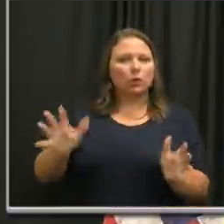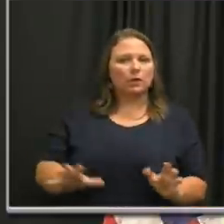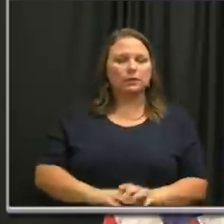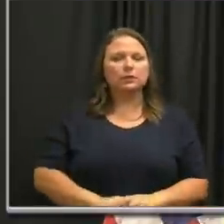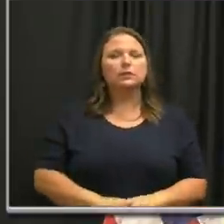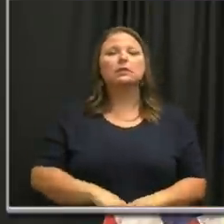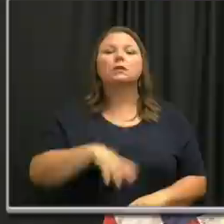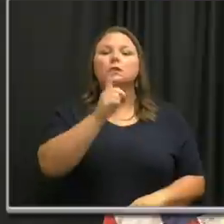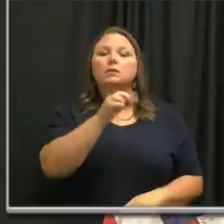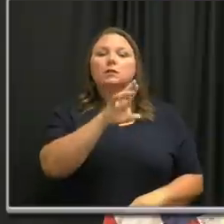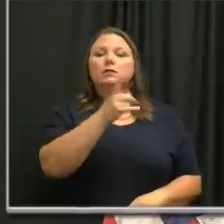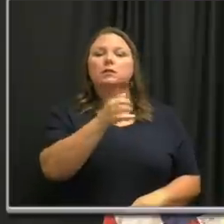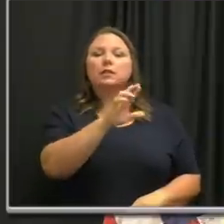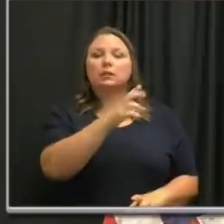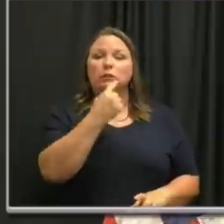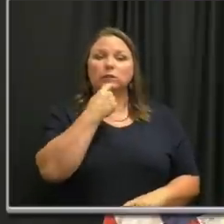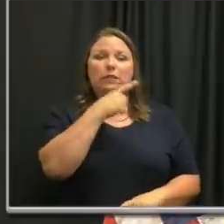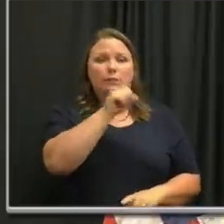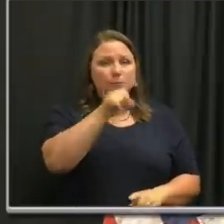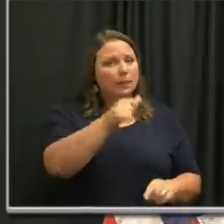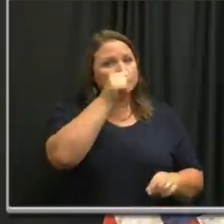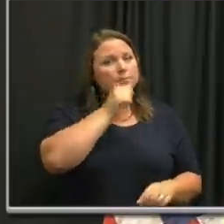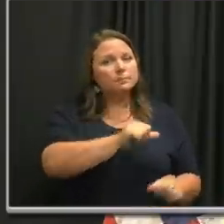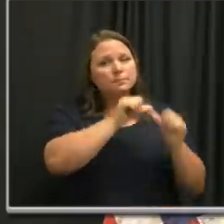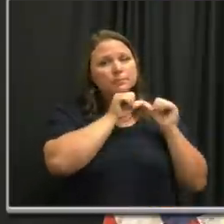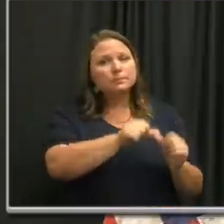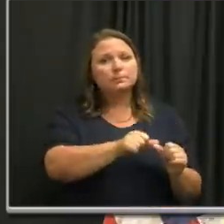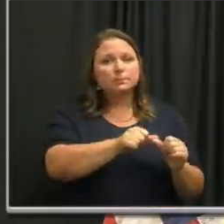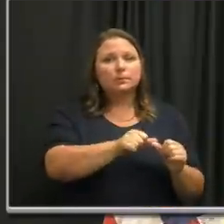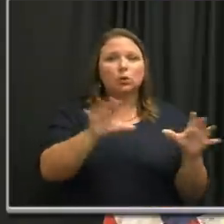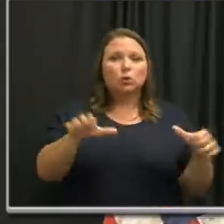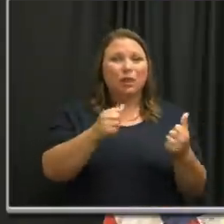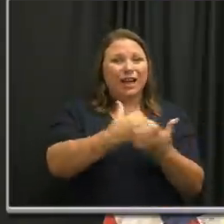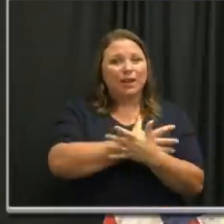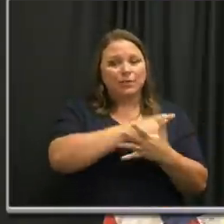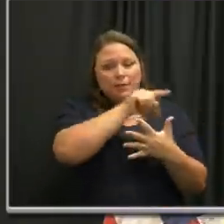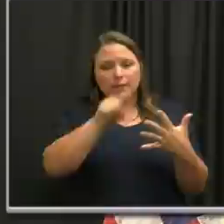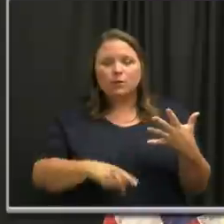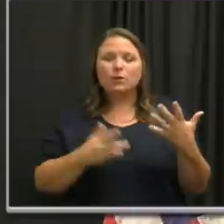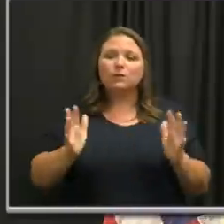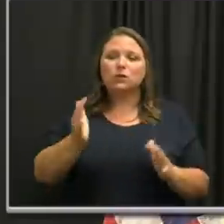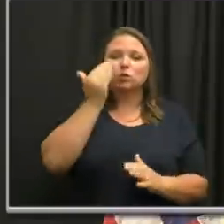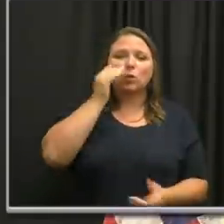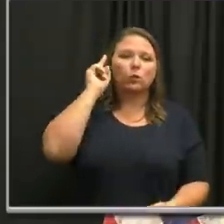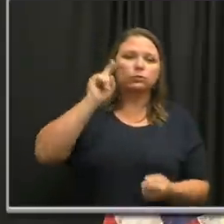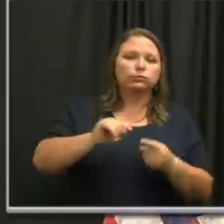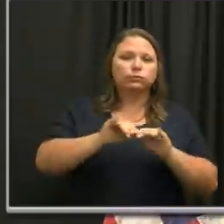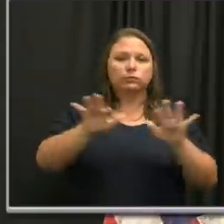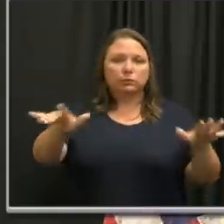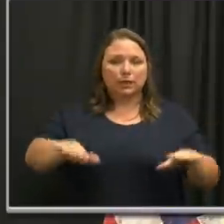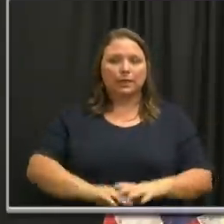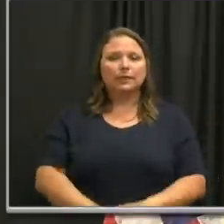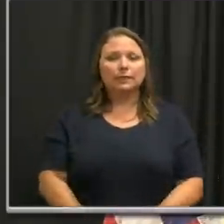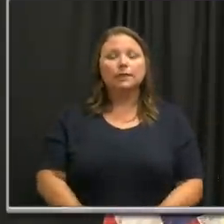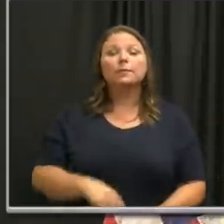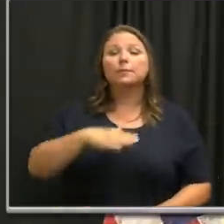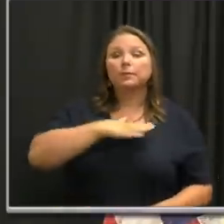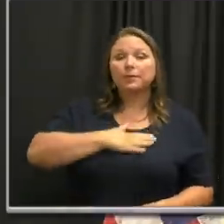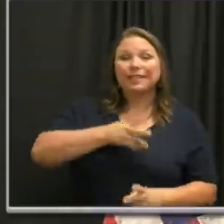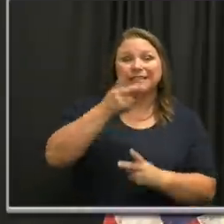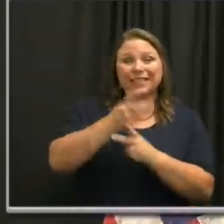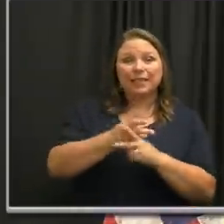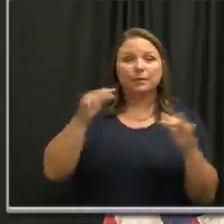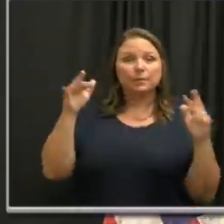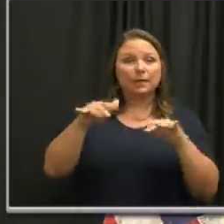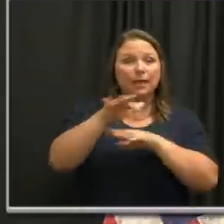as Dr. Jahangor said, we need to be vigilant and do all those things that we know will limit the virus's spread. So please keep your